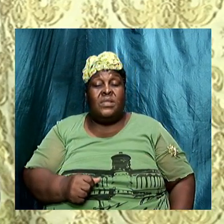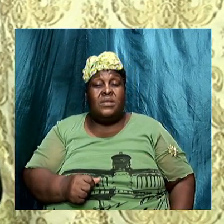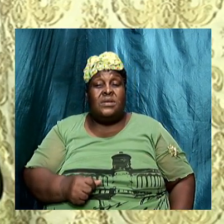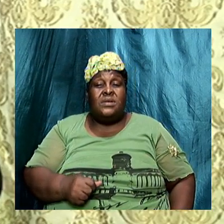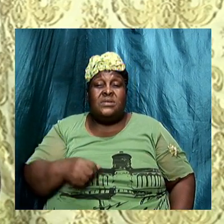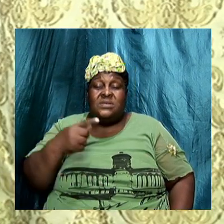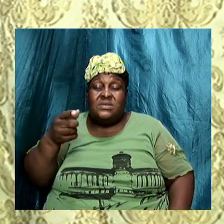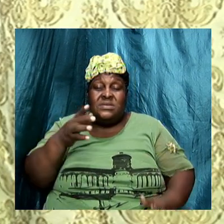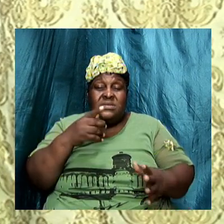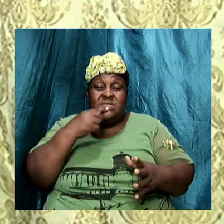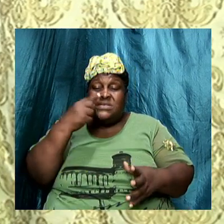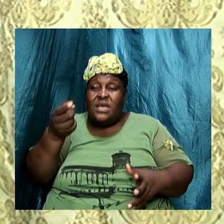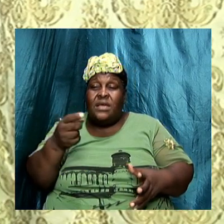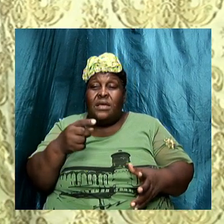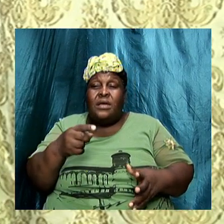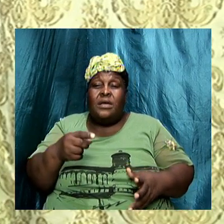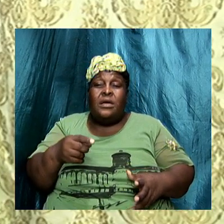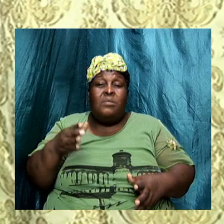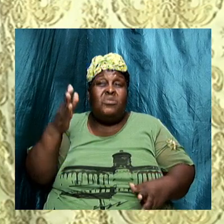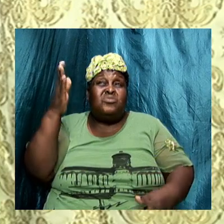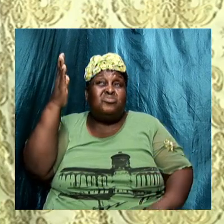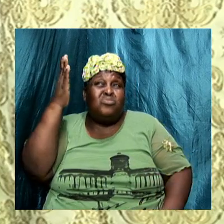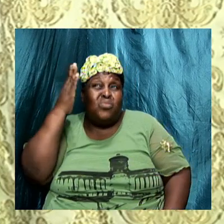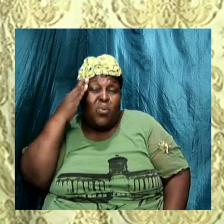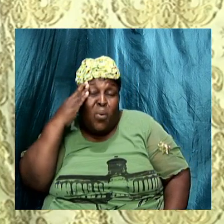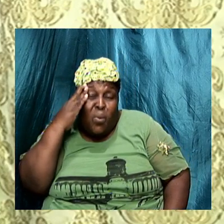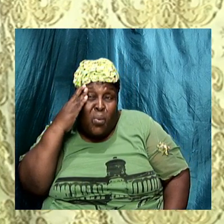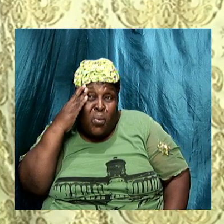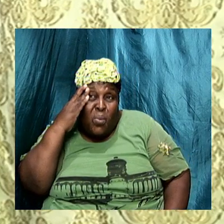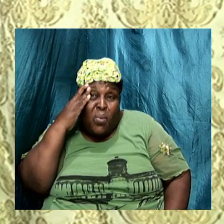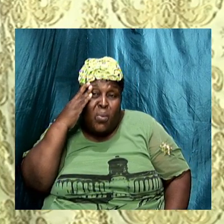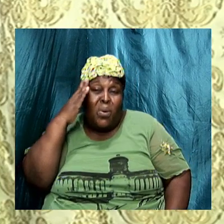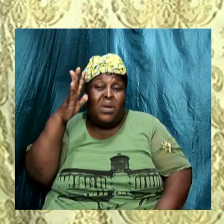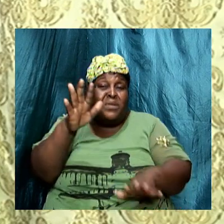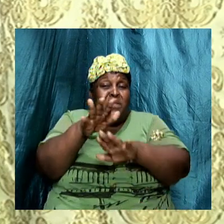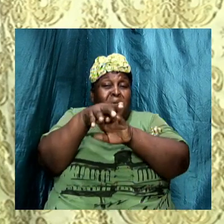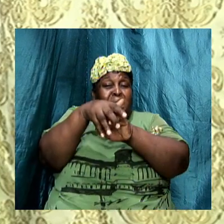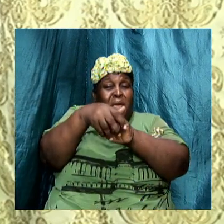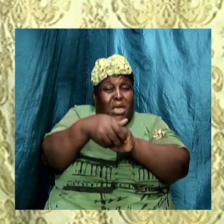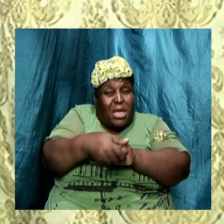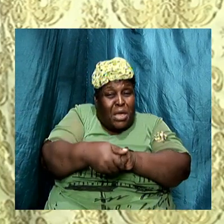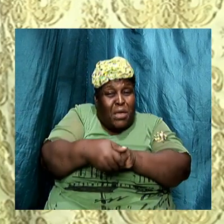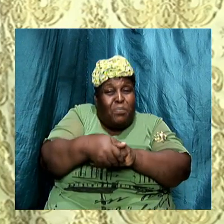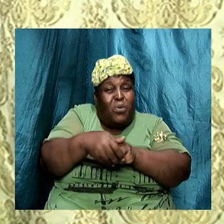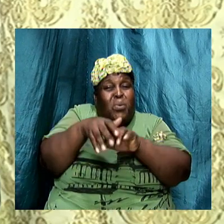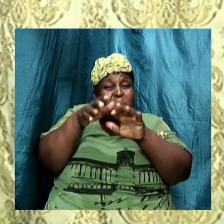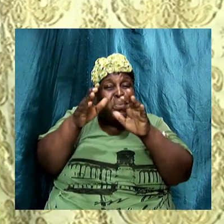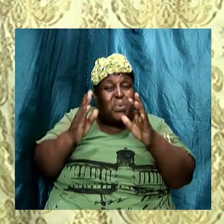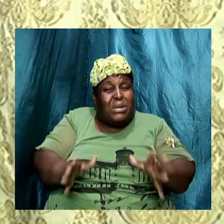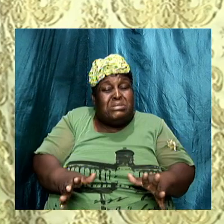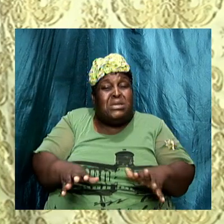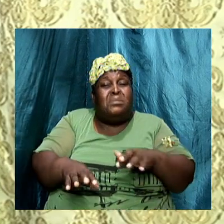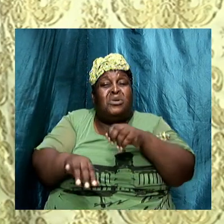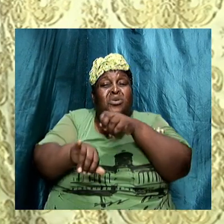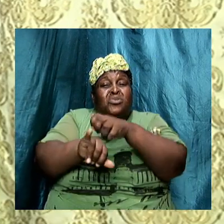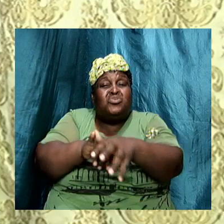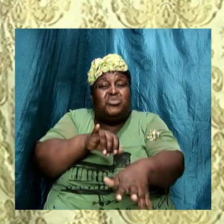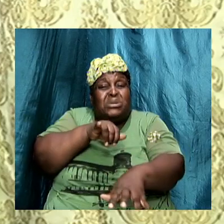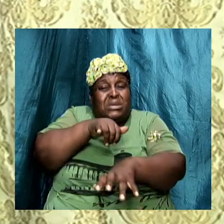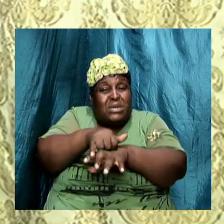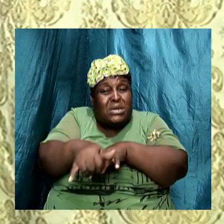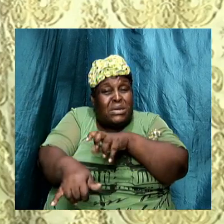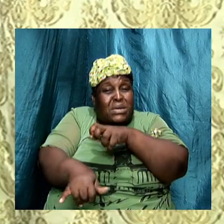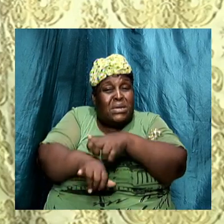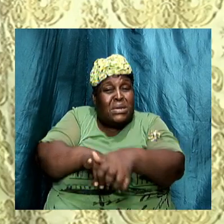said beware of the living of the Pharisees the living of the Pharisees was subtle